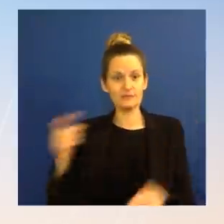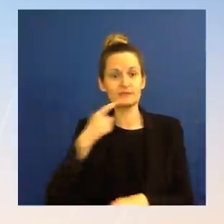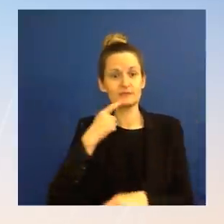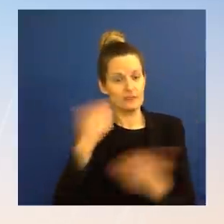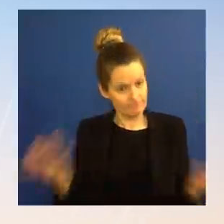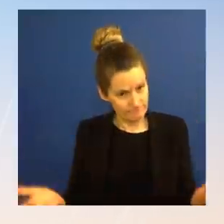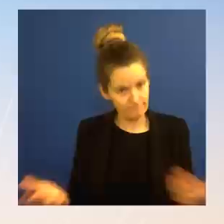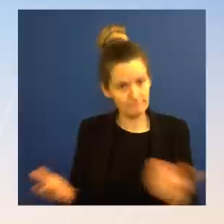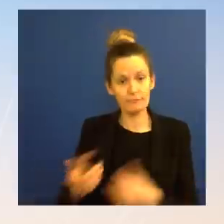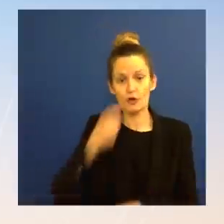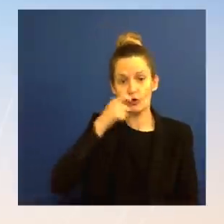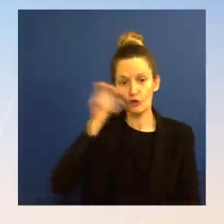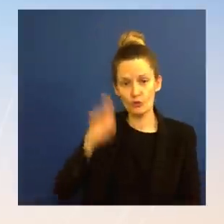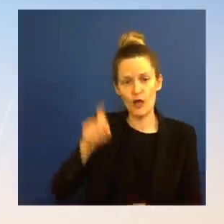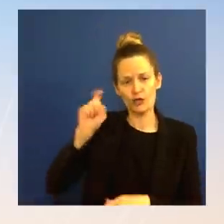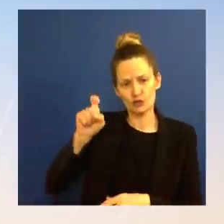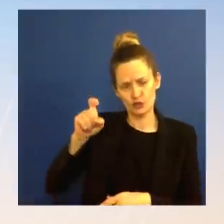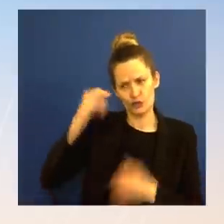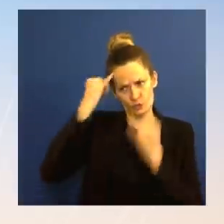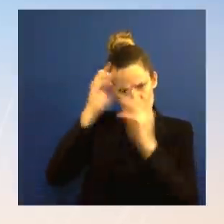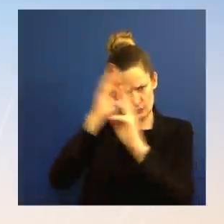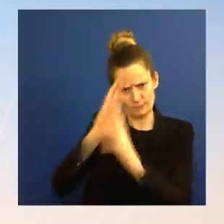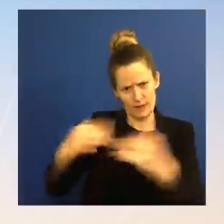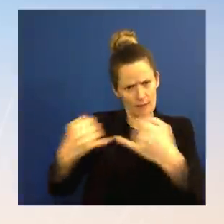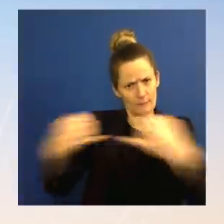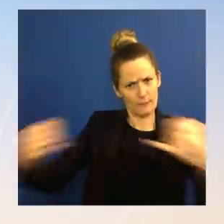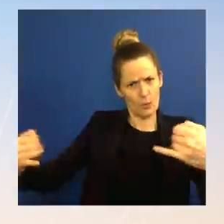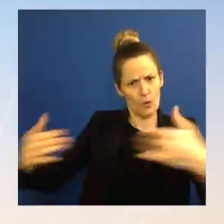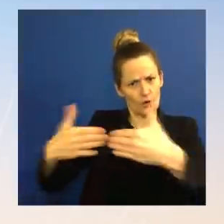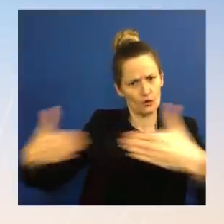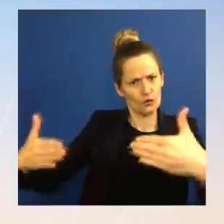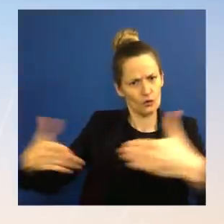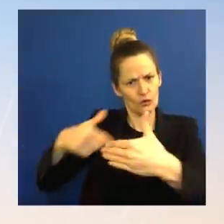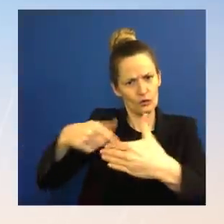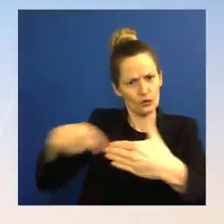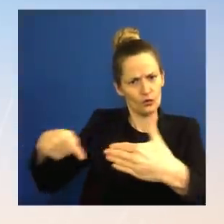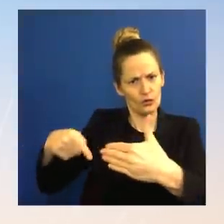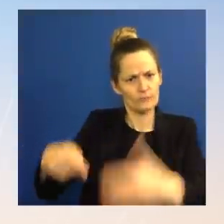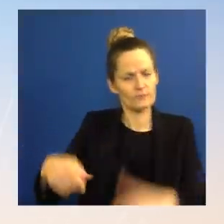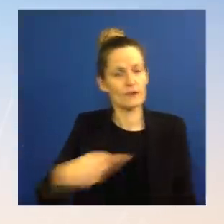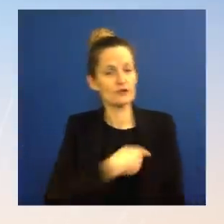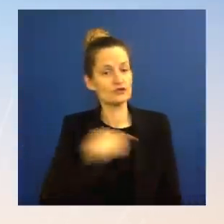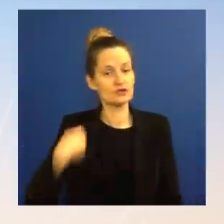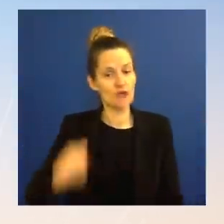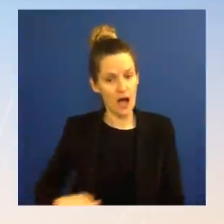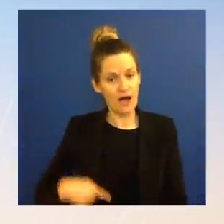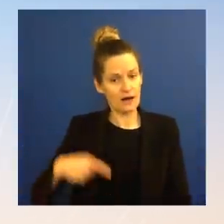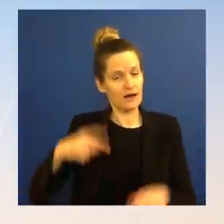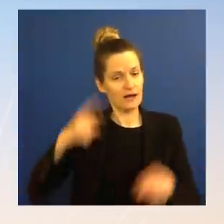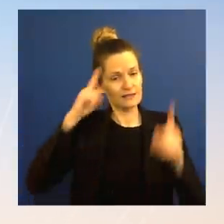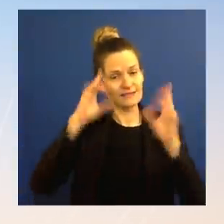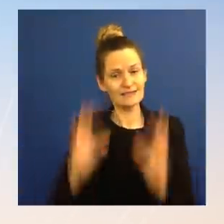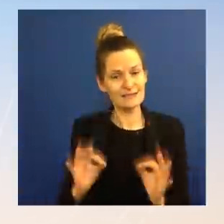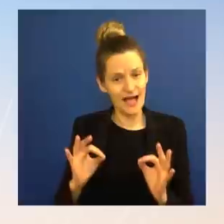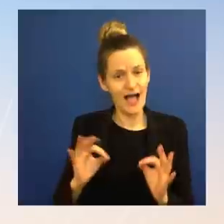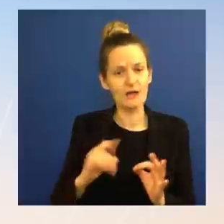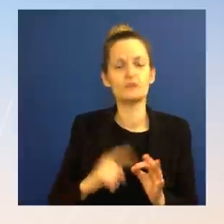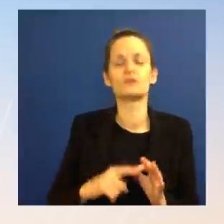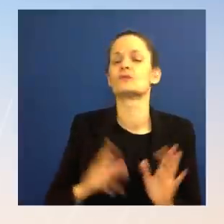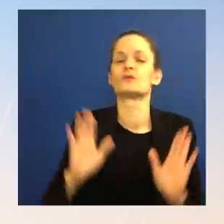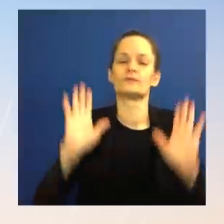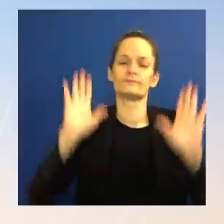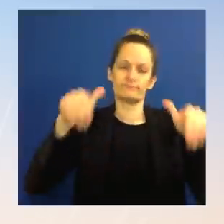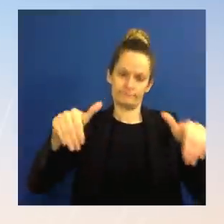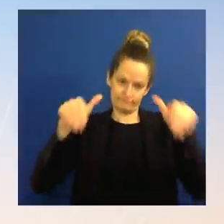abstain from U.N. Security Council votes. We've seen them largely abide by the sanctions